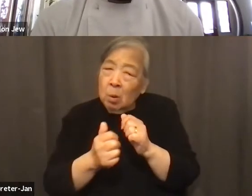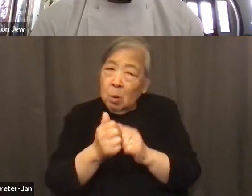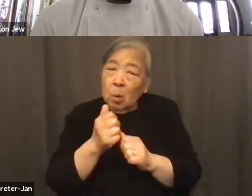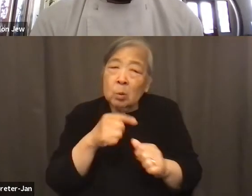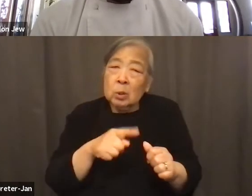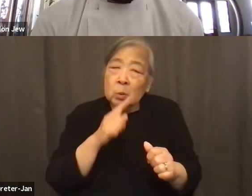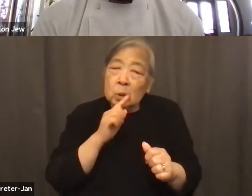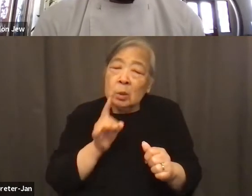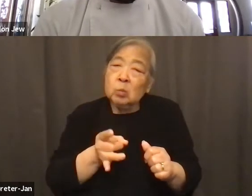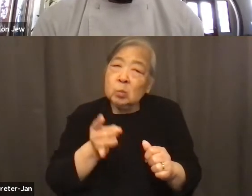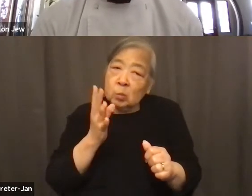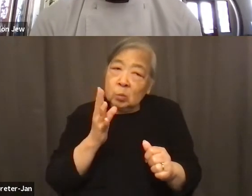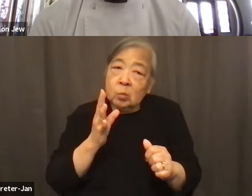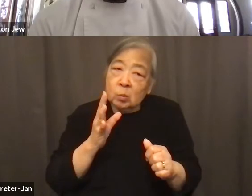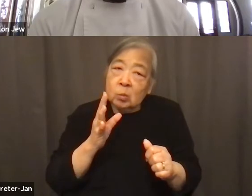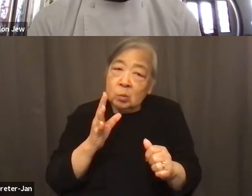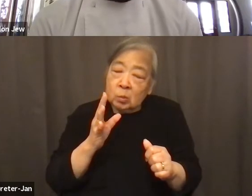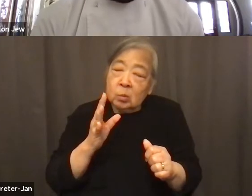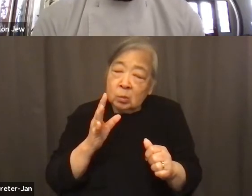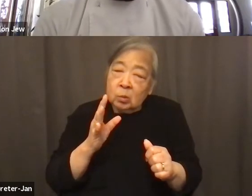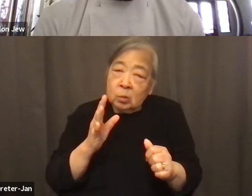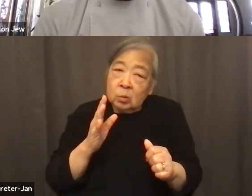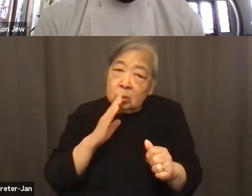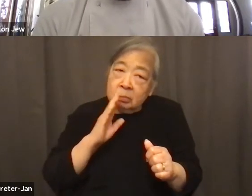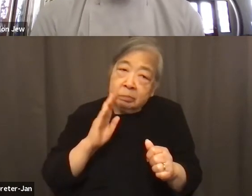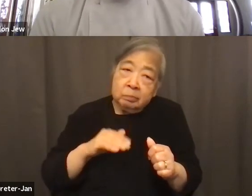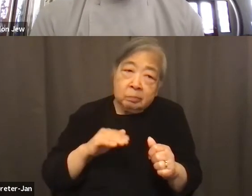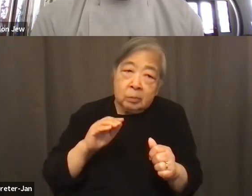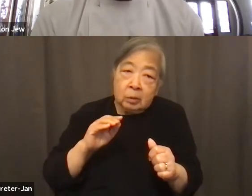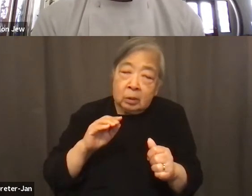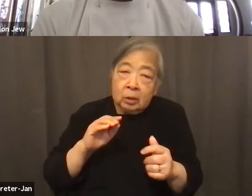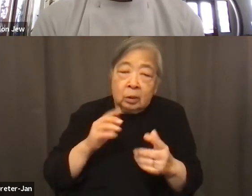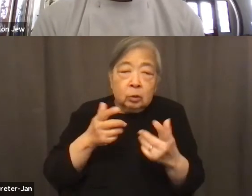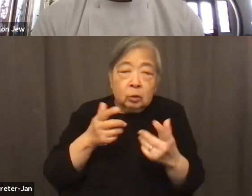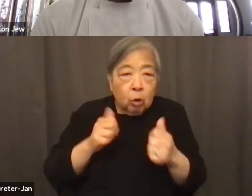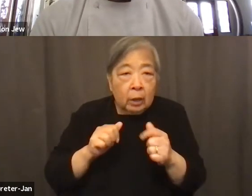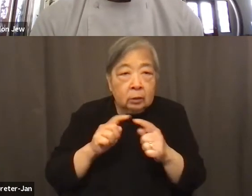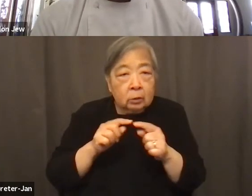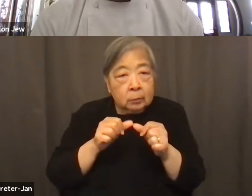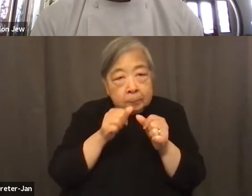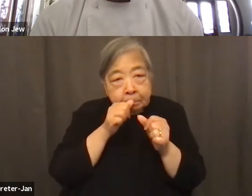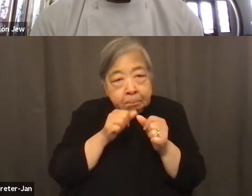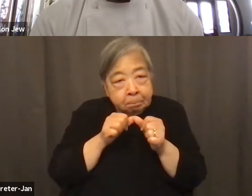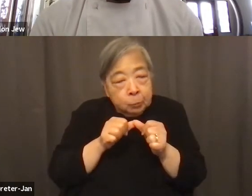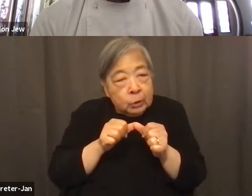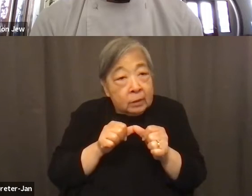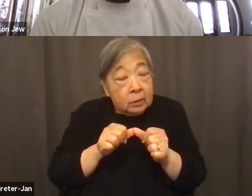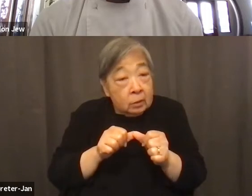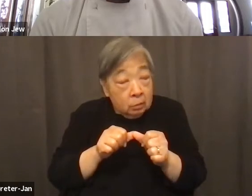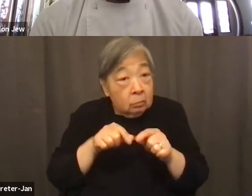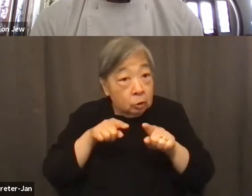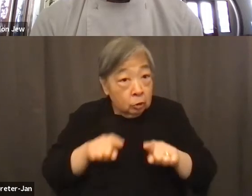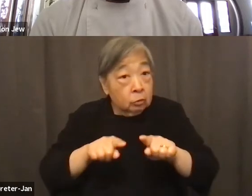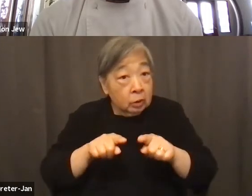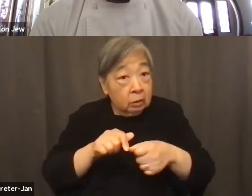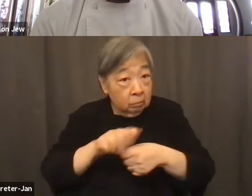situations as far as just trying to persist during the pandemic. And like what Grace was saying,